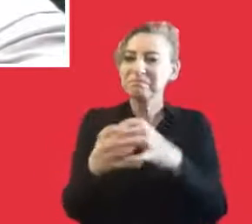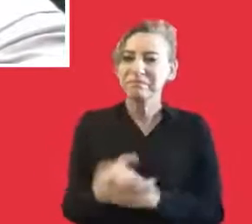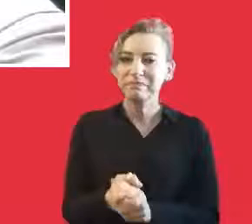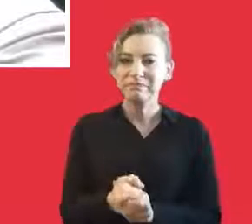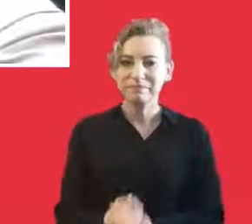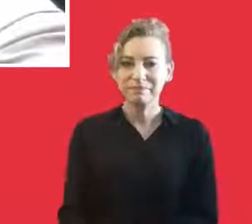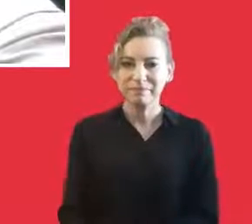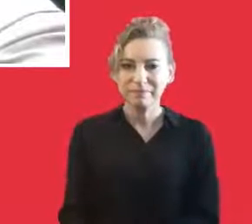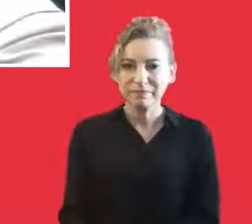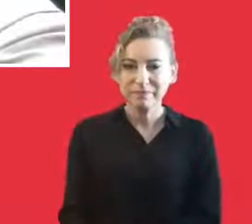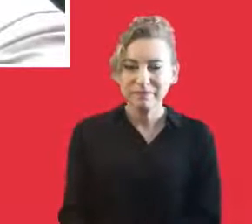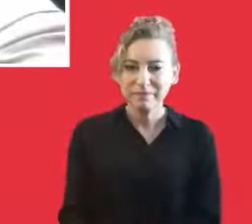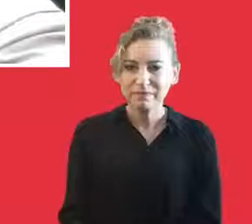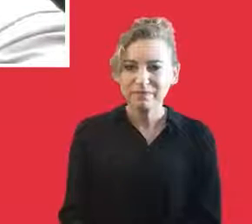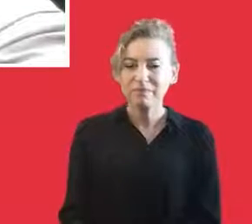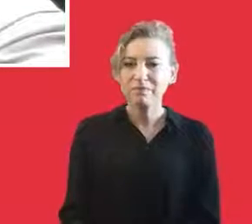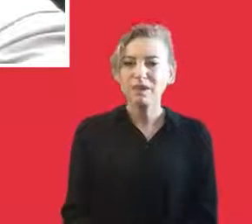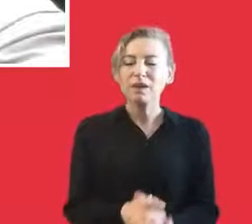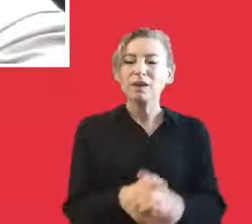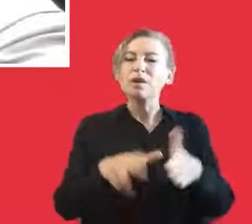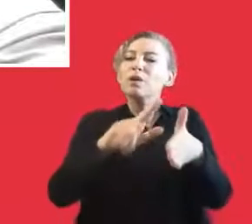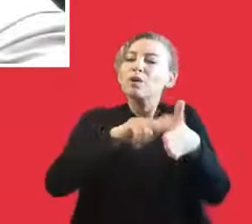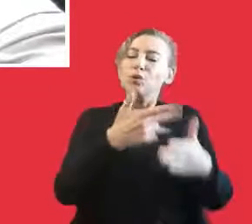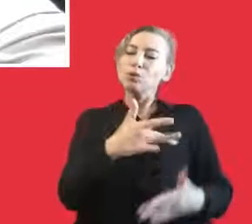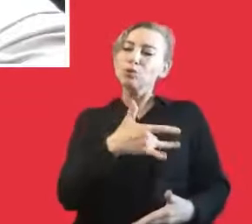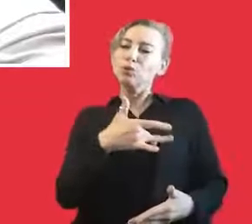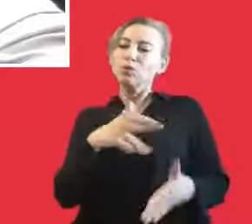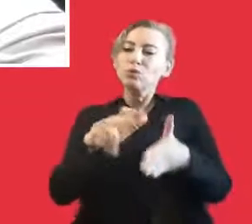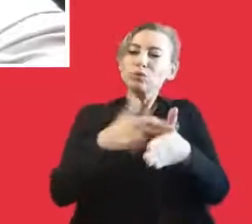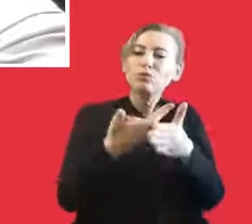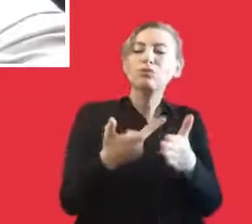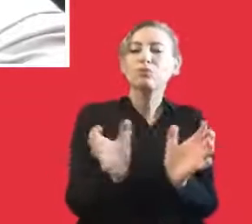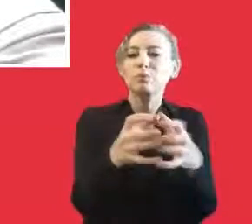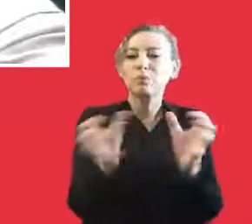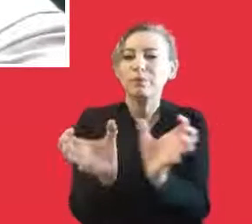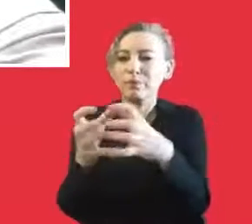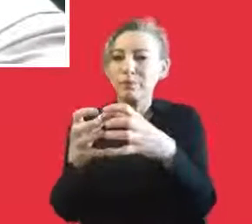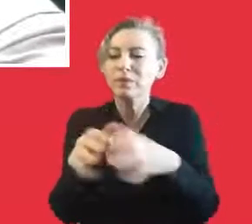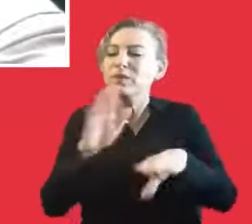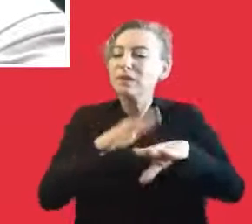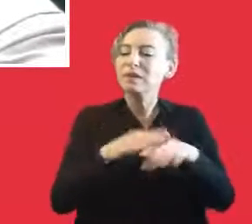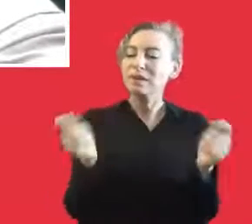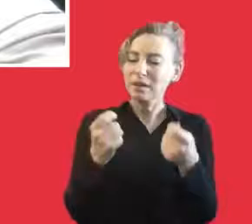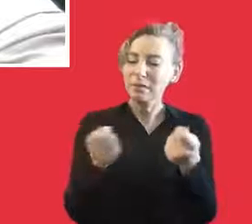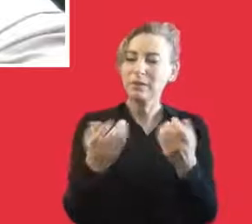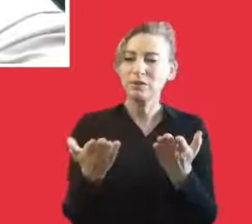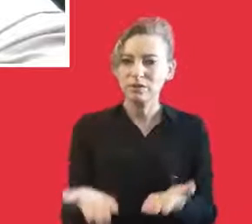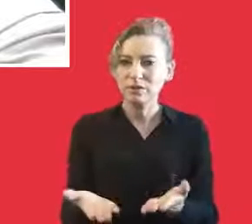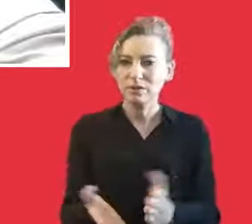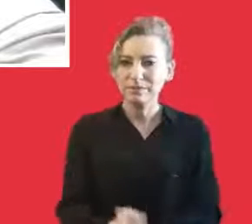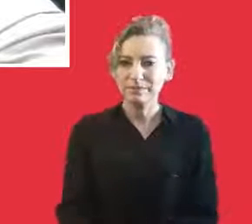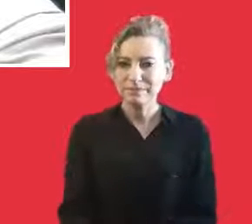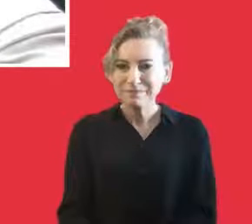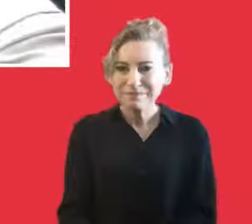That's right. the other institutions, the other platforms, they're working together and they're